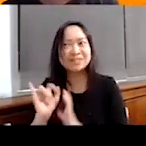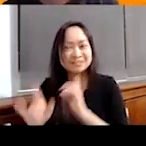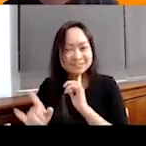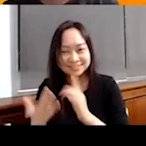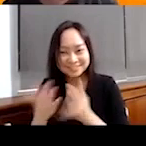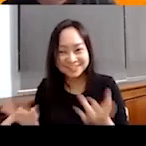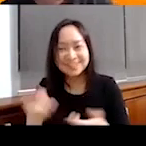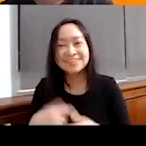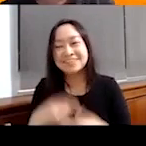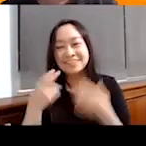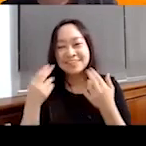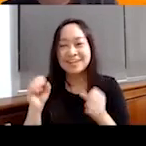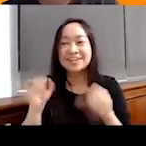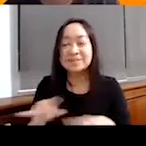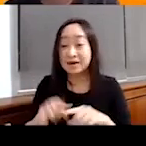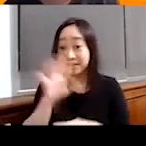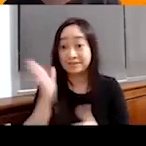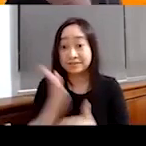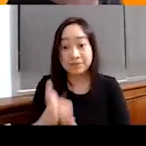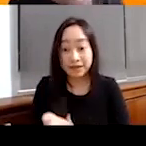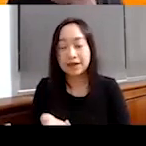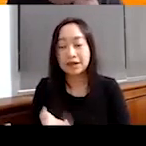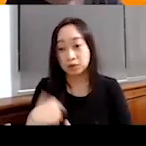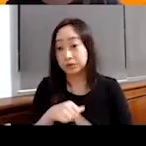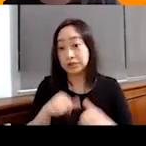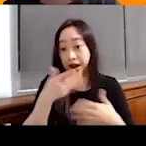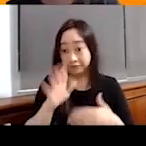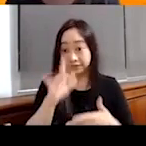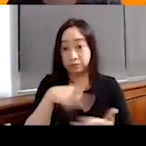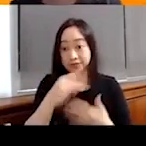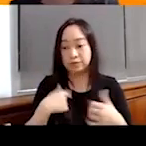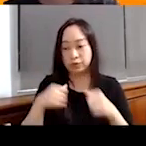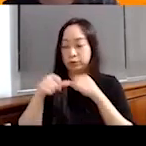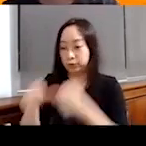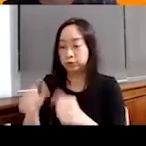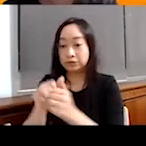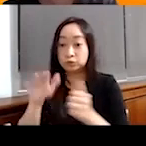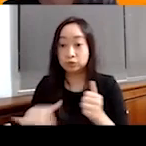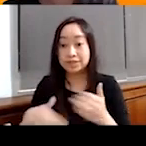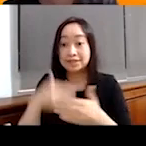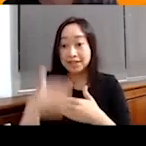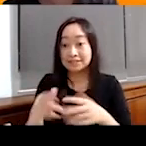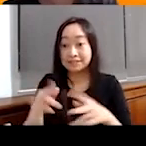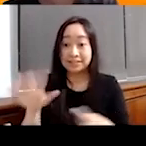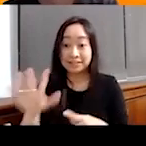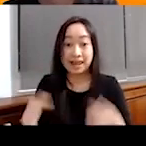Yeah. Yeah. But we don't stop there. We, we continue with children, uh, in the next phase of life.